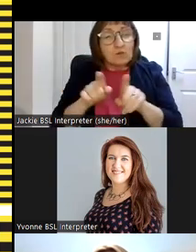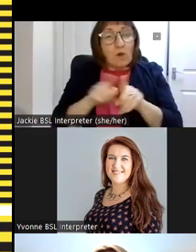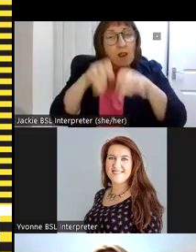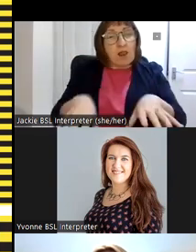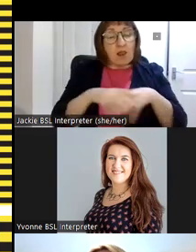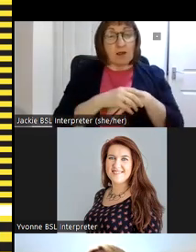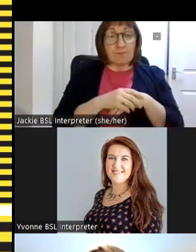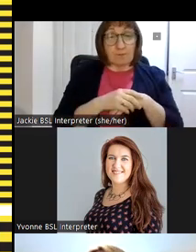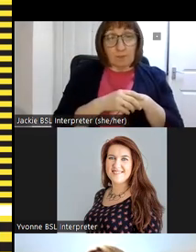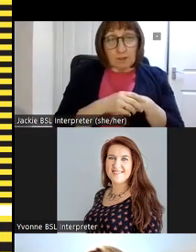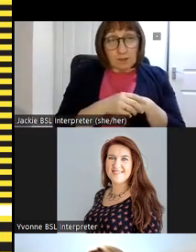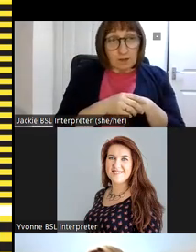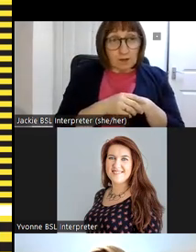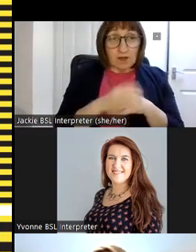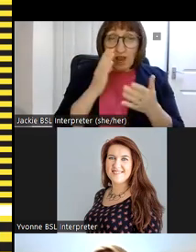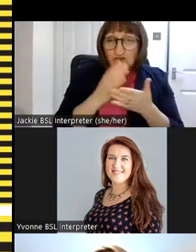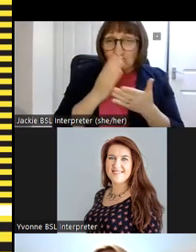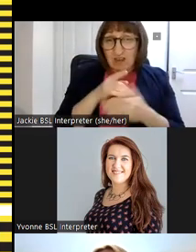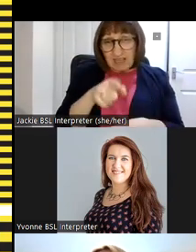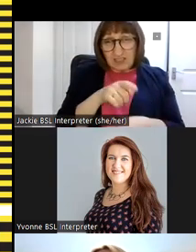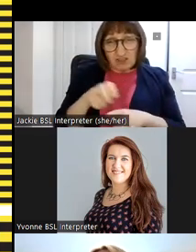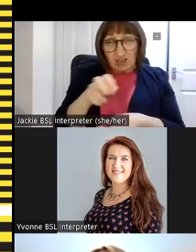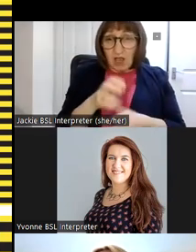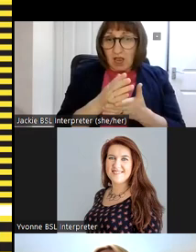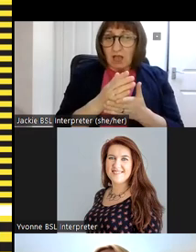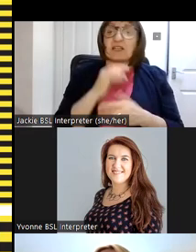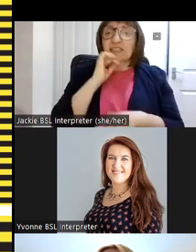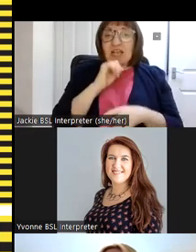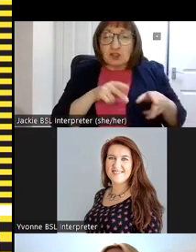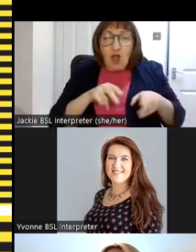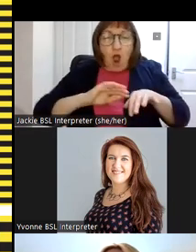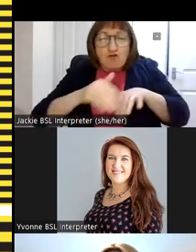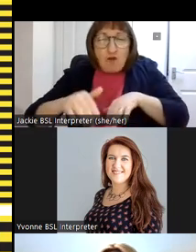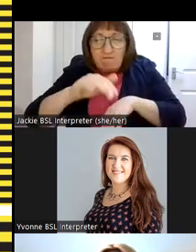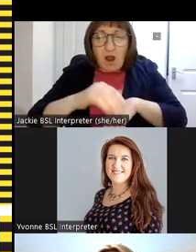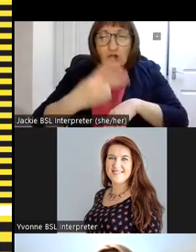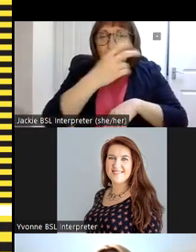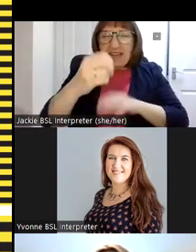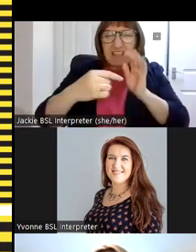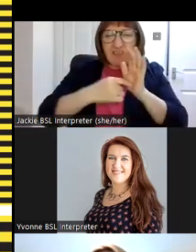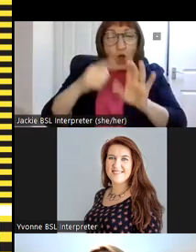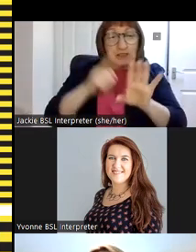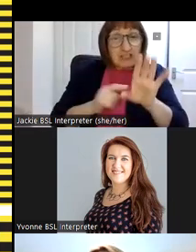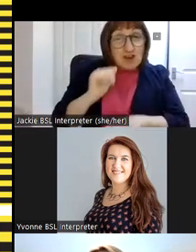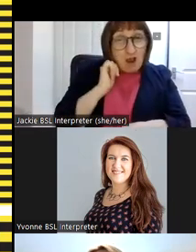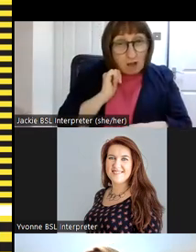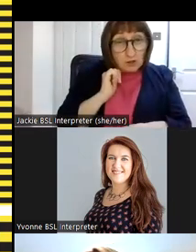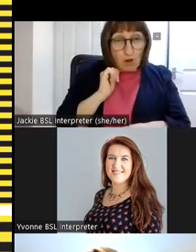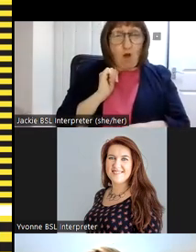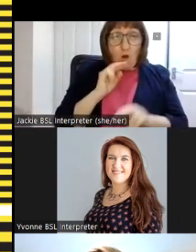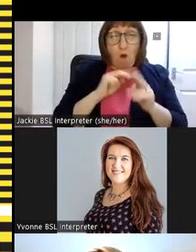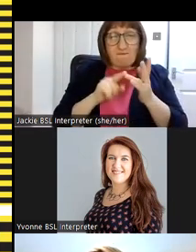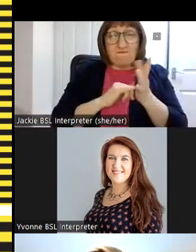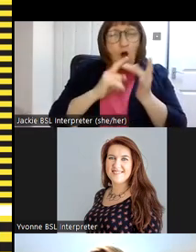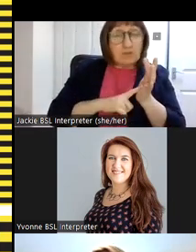escort trail is essentially a fossilized river dating back 20 000 years and our rocks